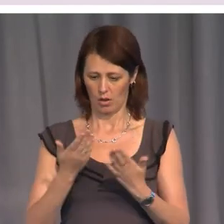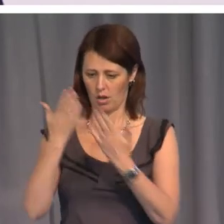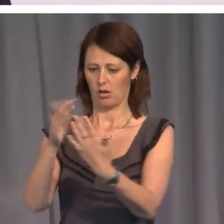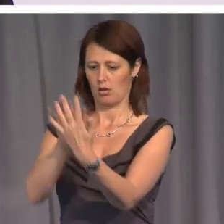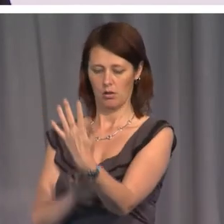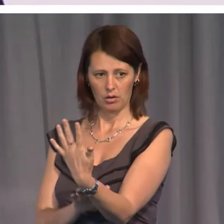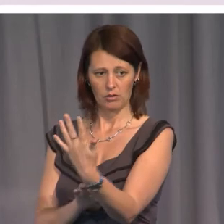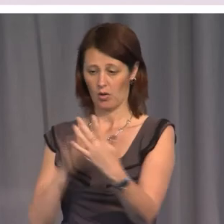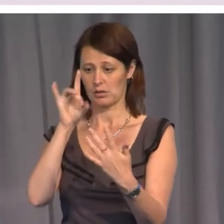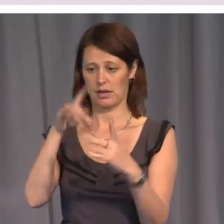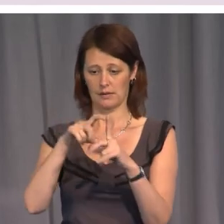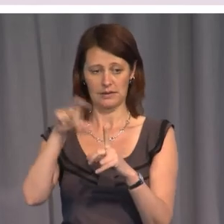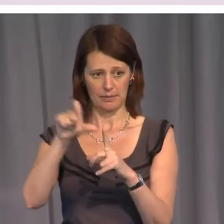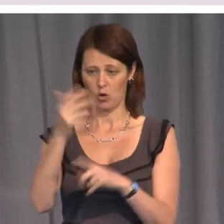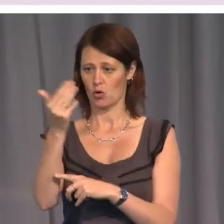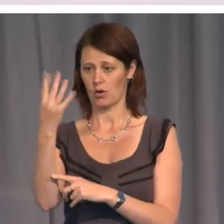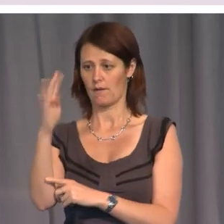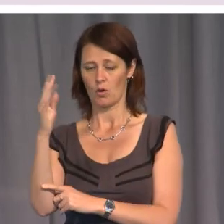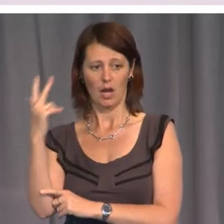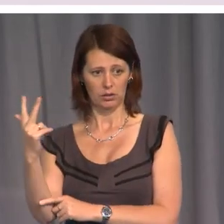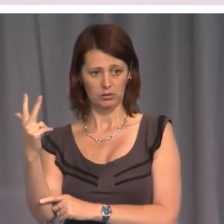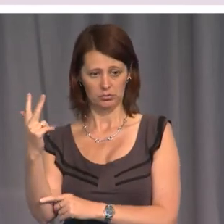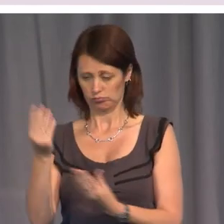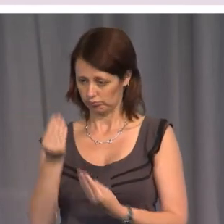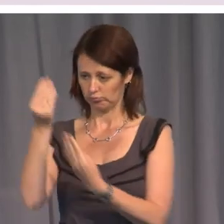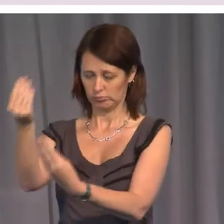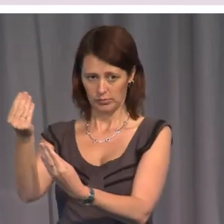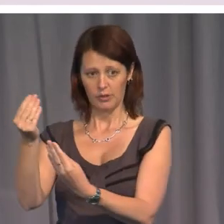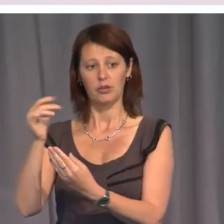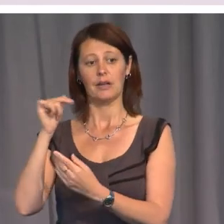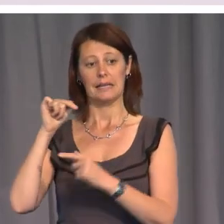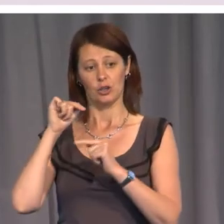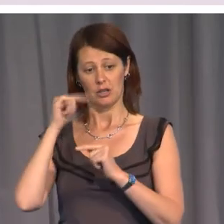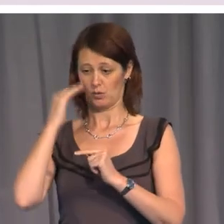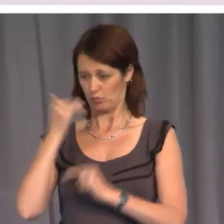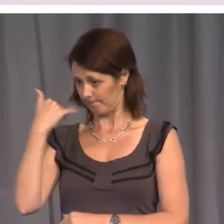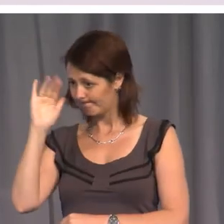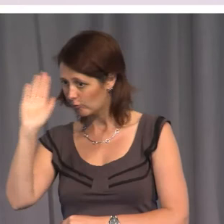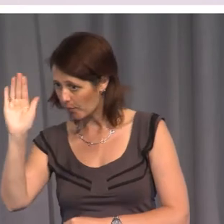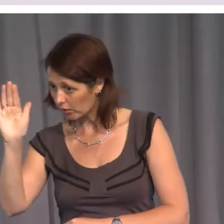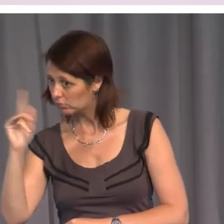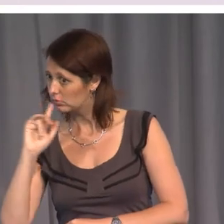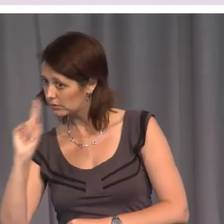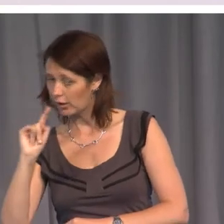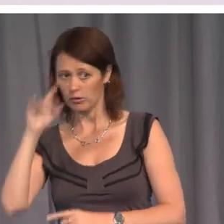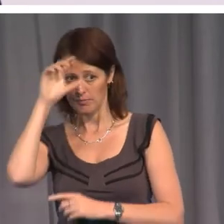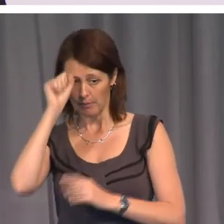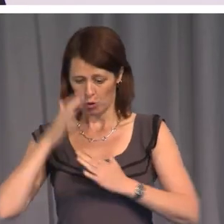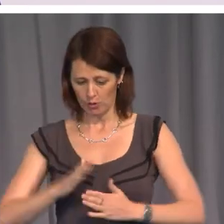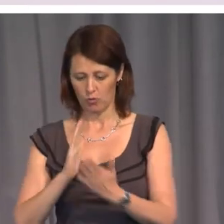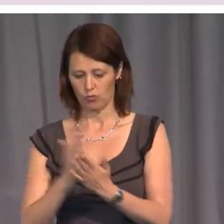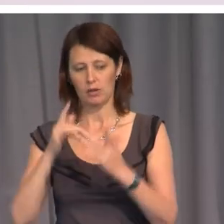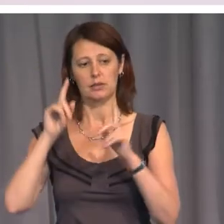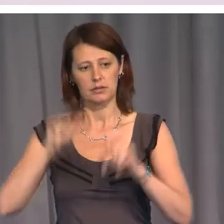on the 10th of December 1948, she reminded him that human rights begin at home